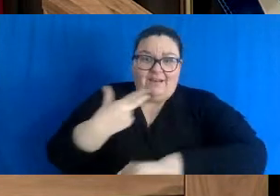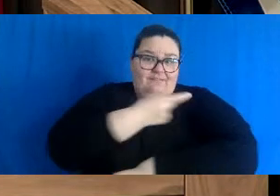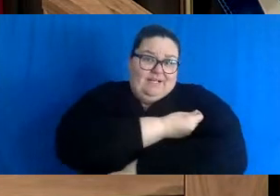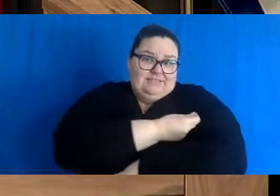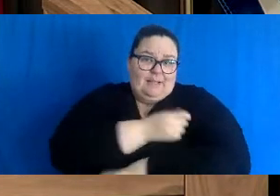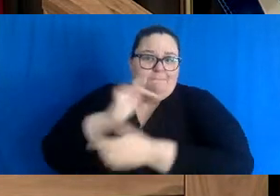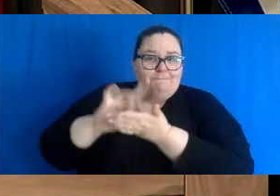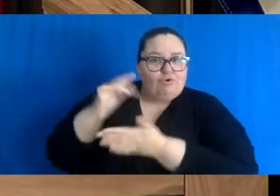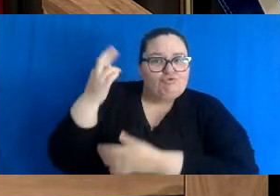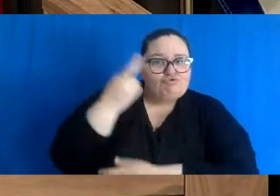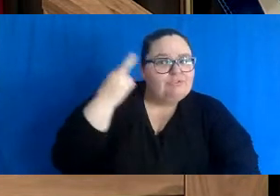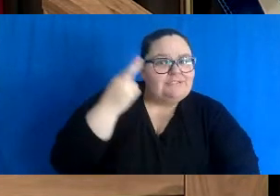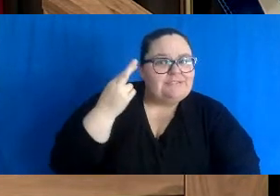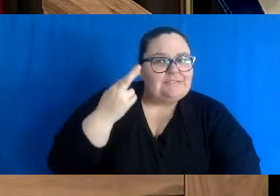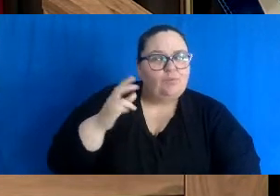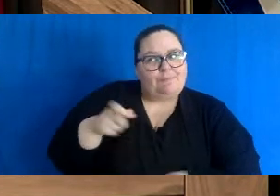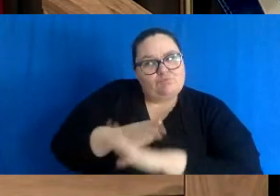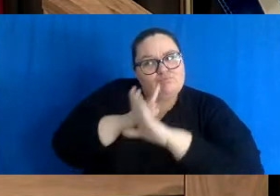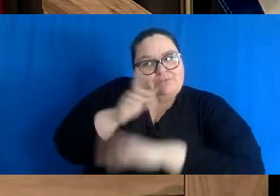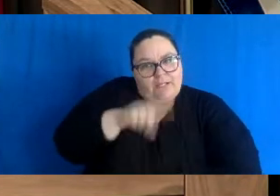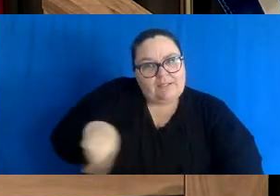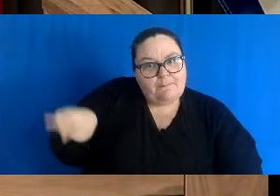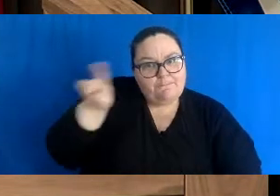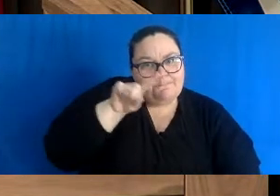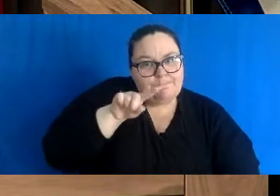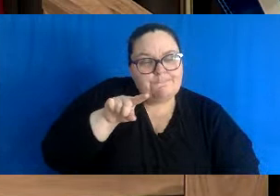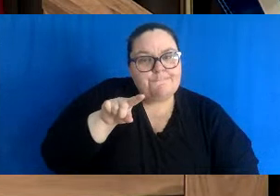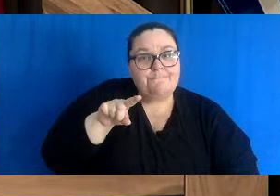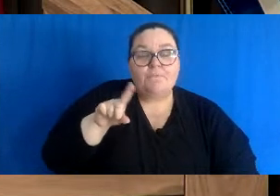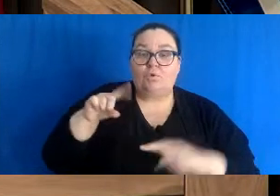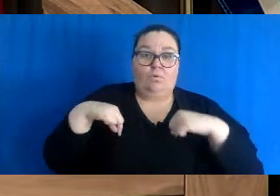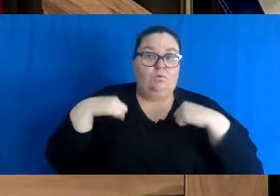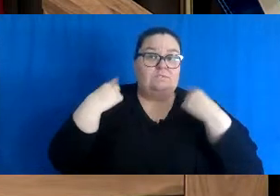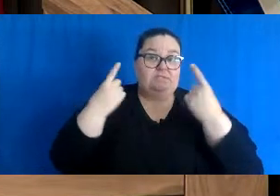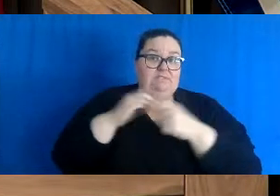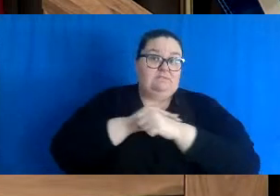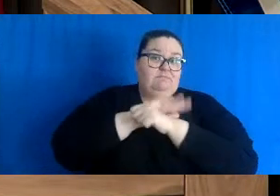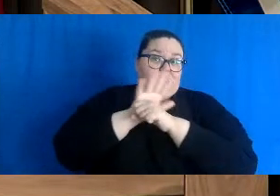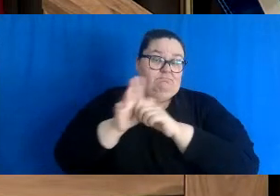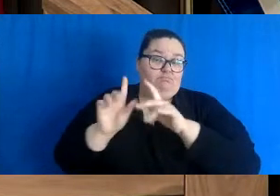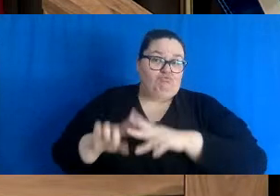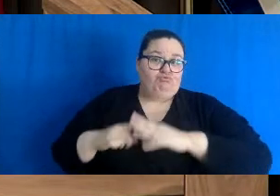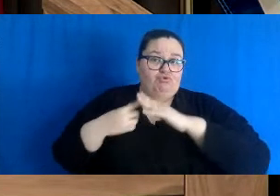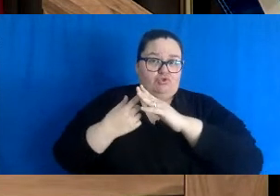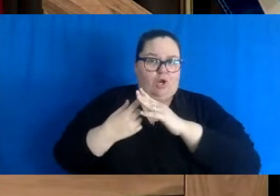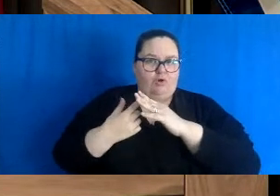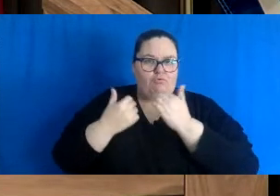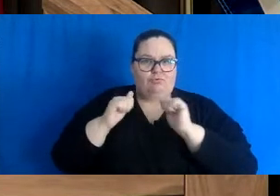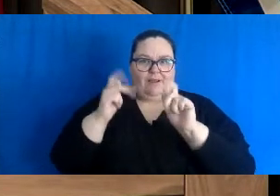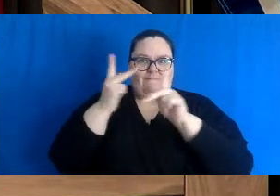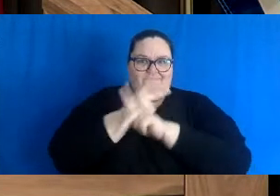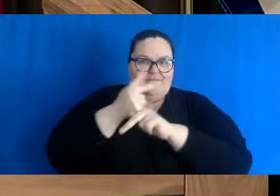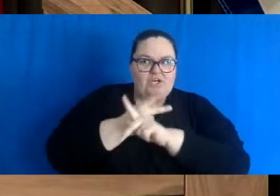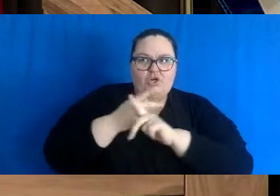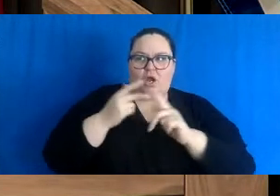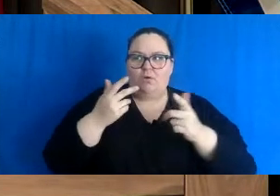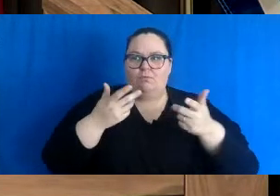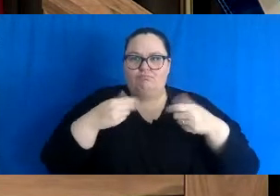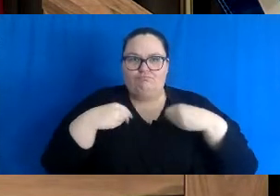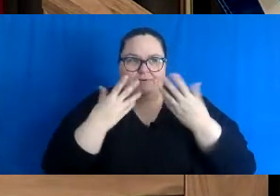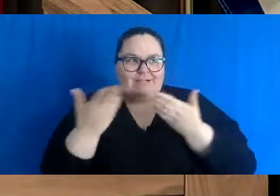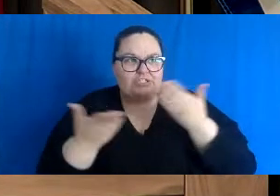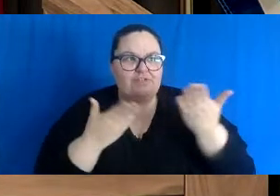As we have done throughout the pandemic, we are taking steps to find a balance that enables us to provide the services that the public expects,